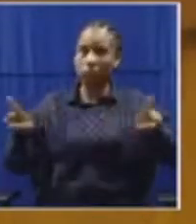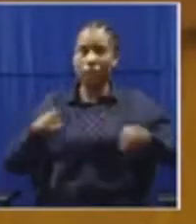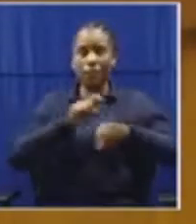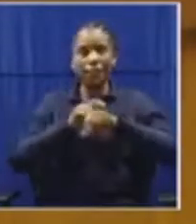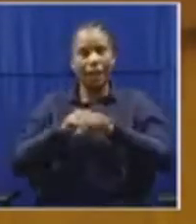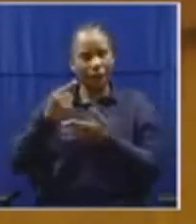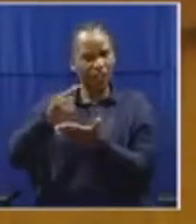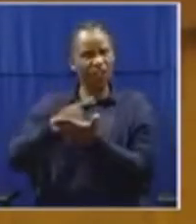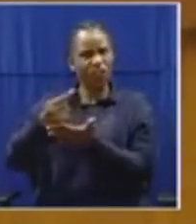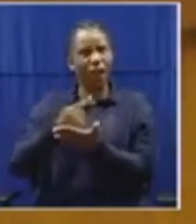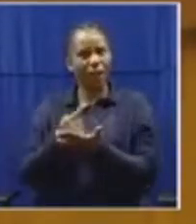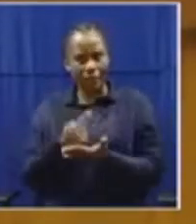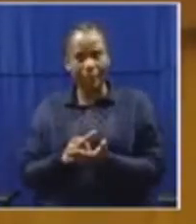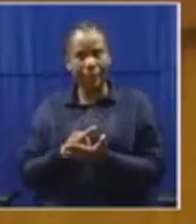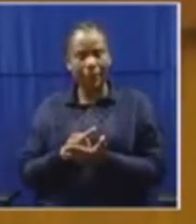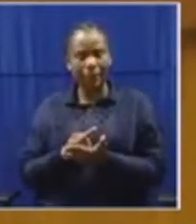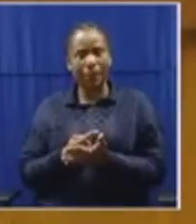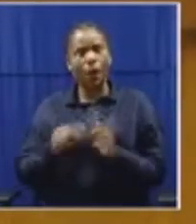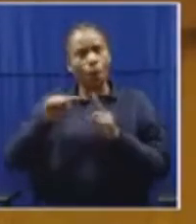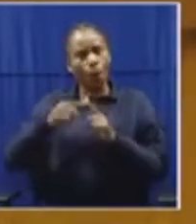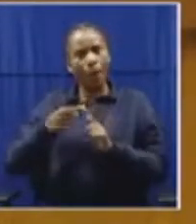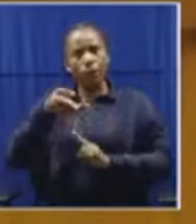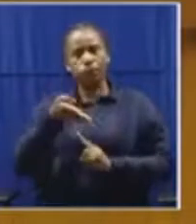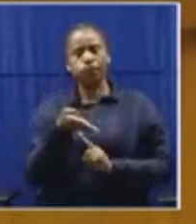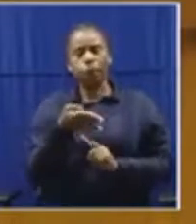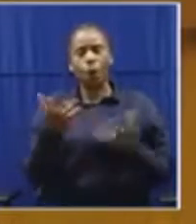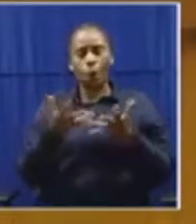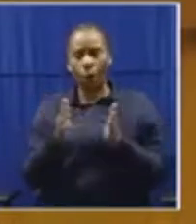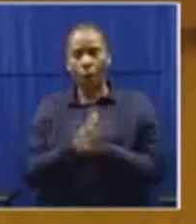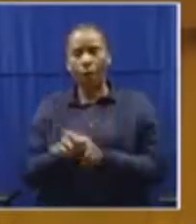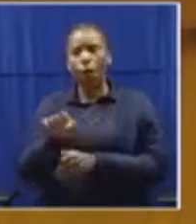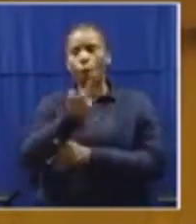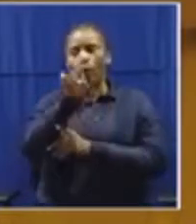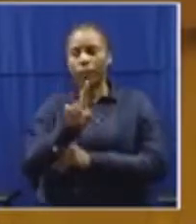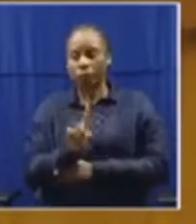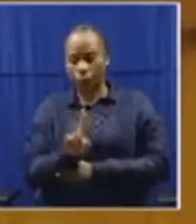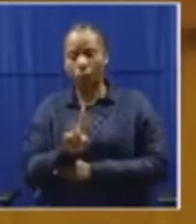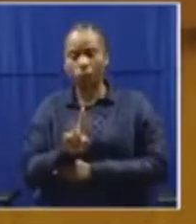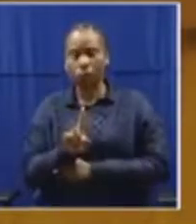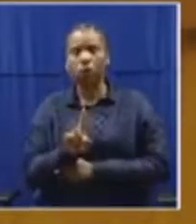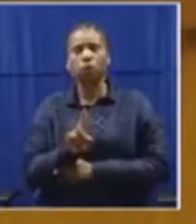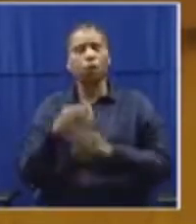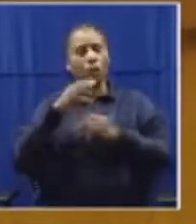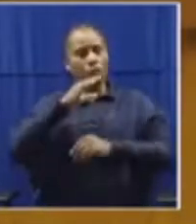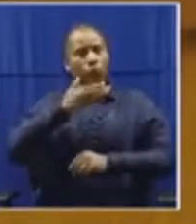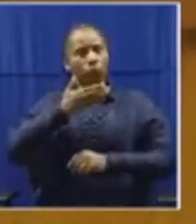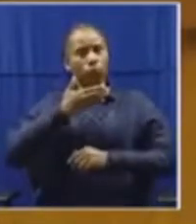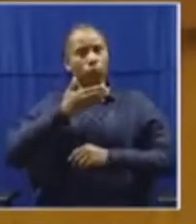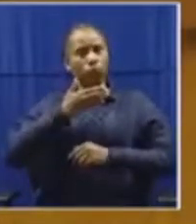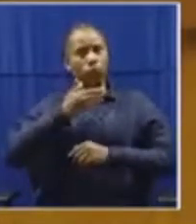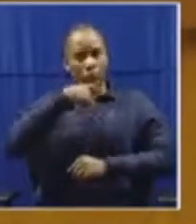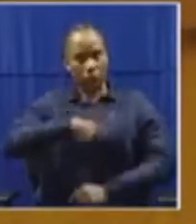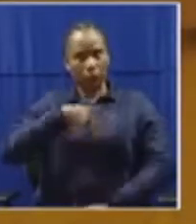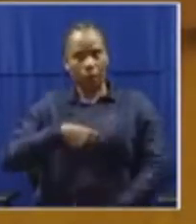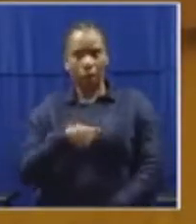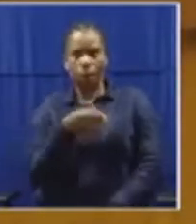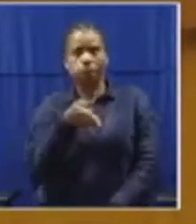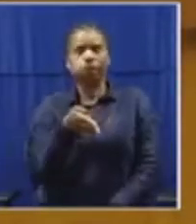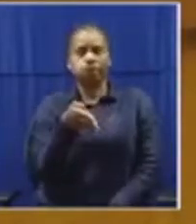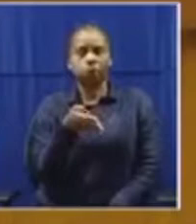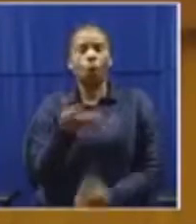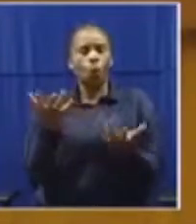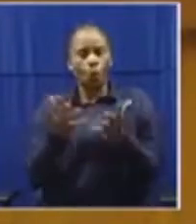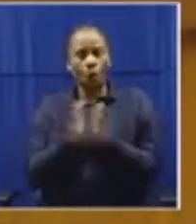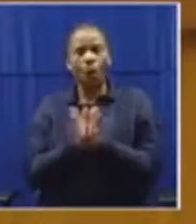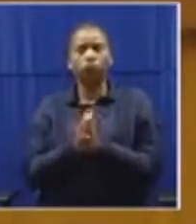there is a point where there is the question of humanity, where there is humanity, where we